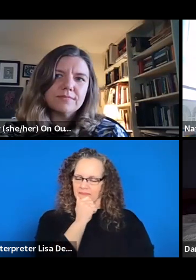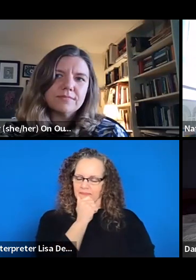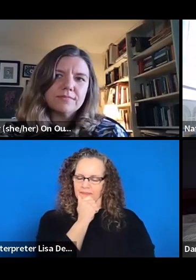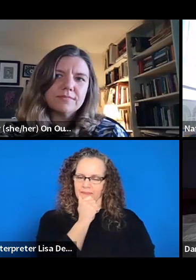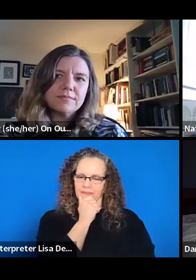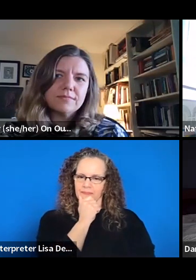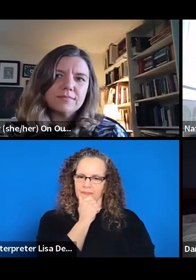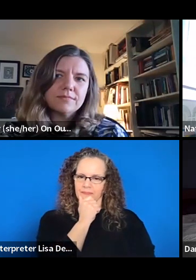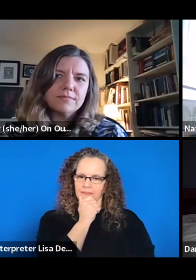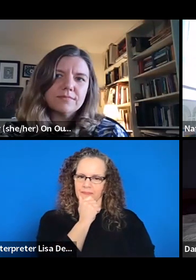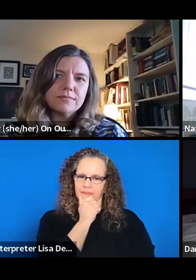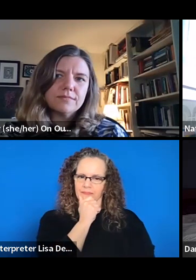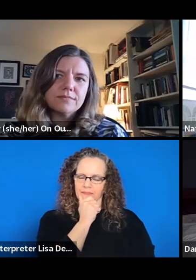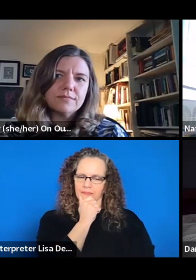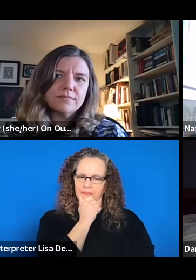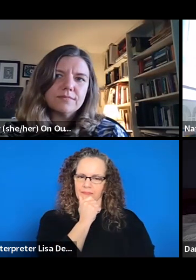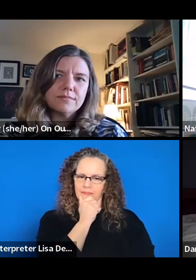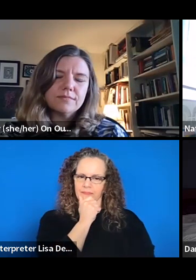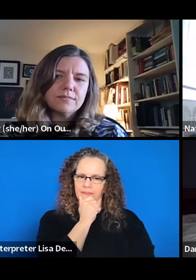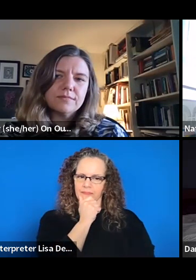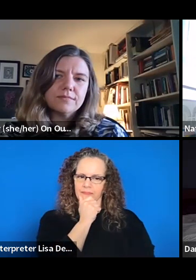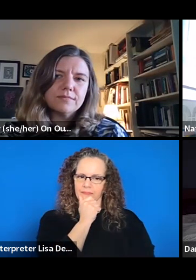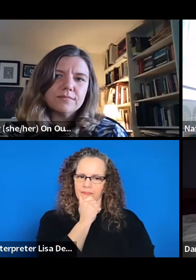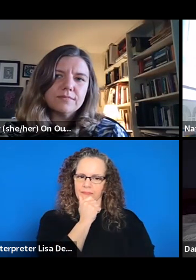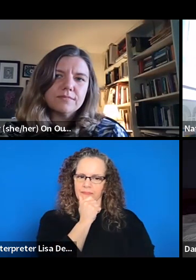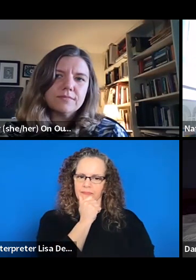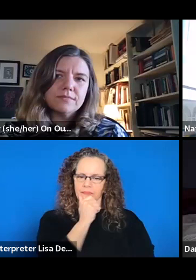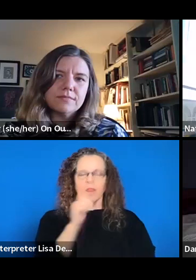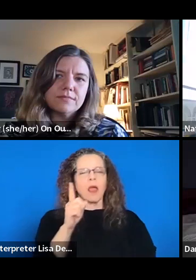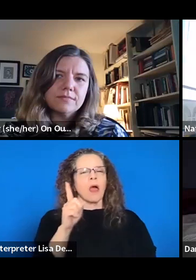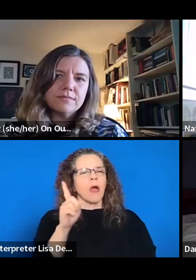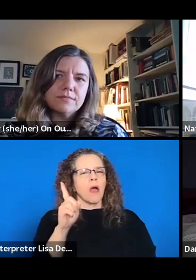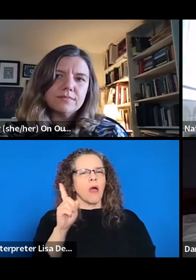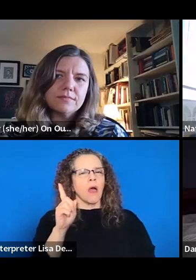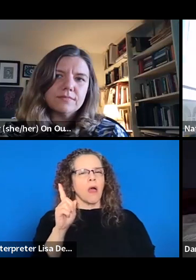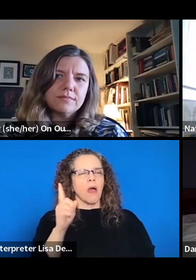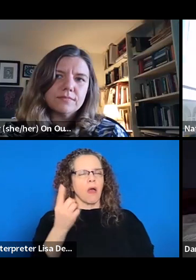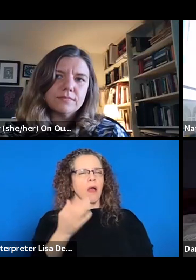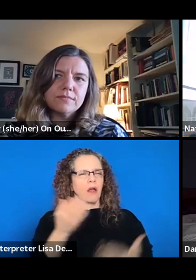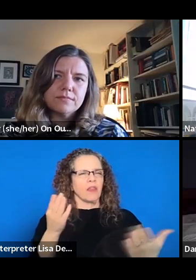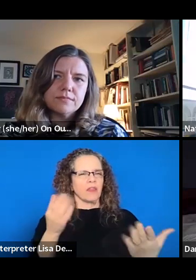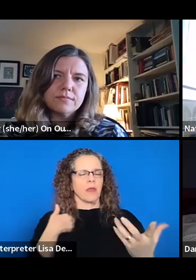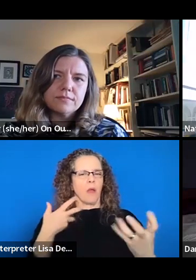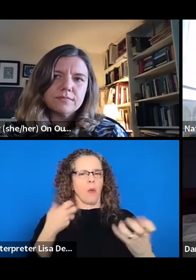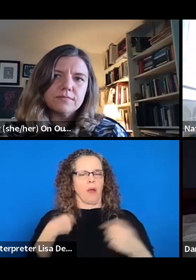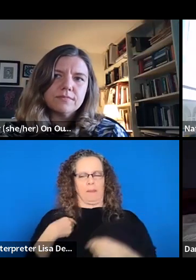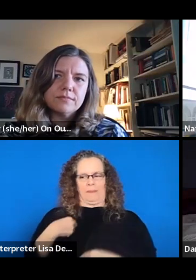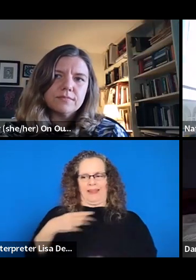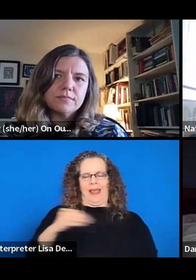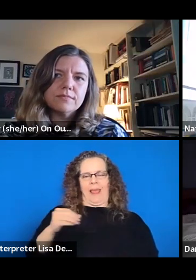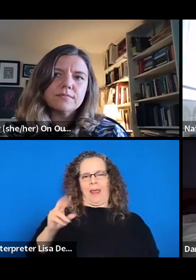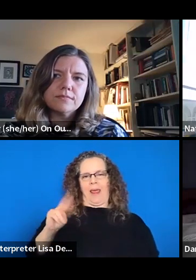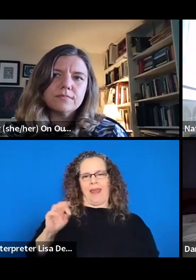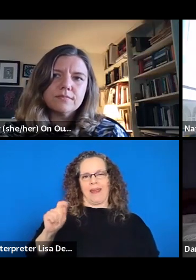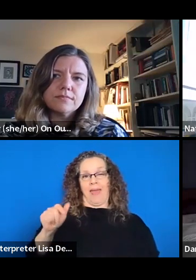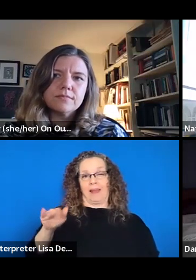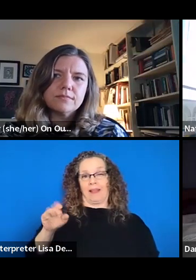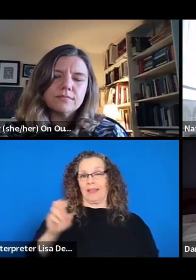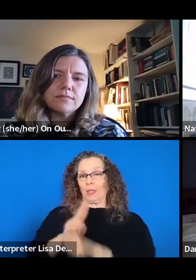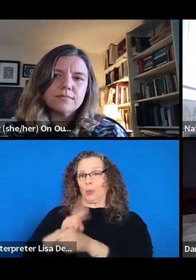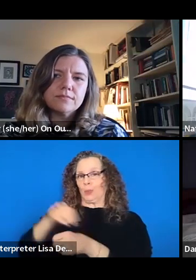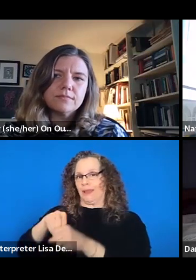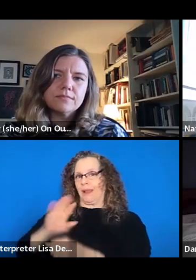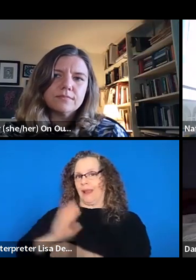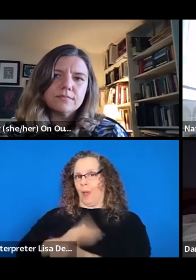But the other, and the other thing I just wanted to share is one of the definitions that Natalie and I use in the book for pay equity, which is